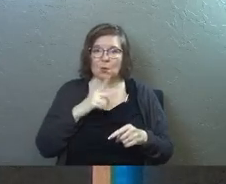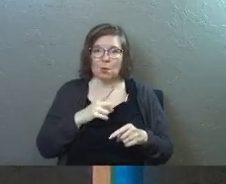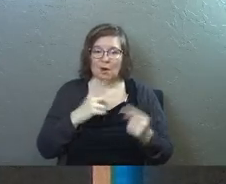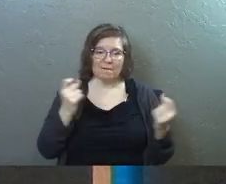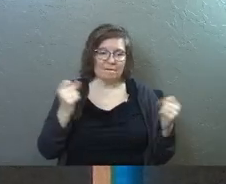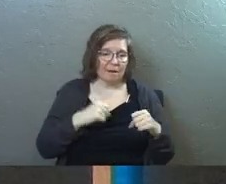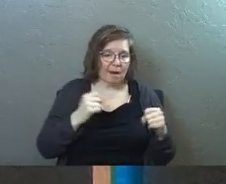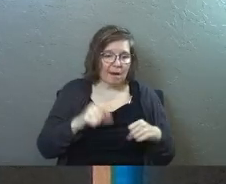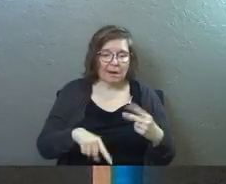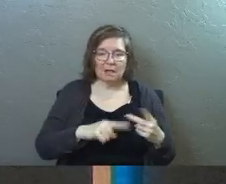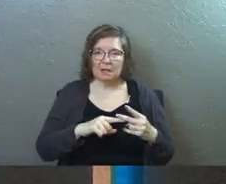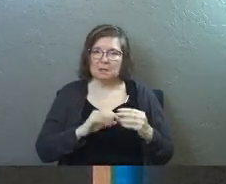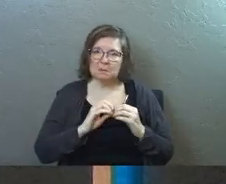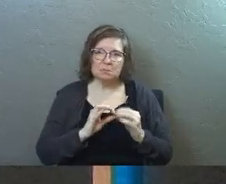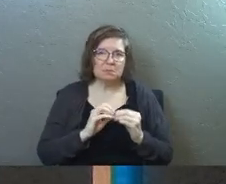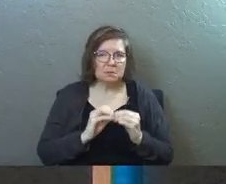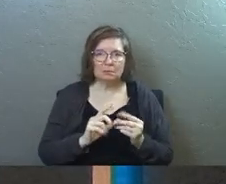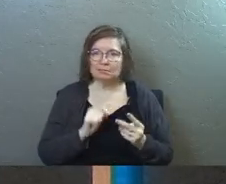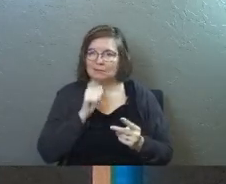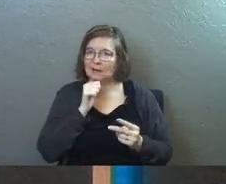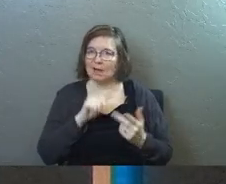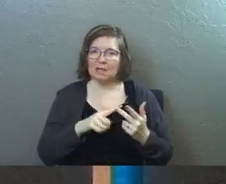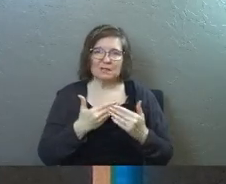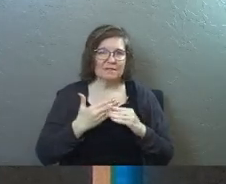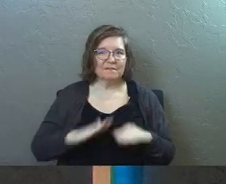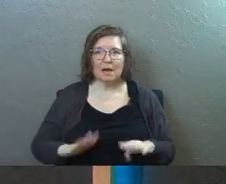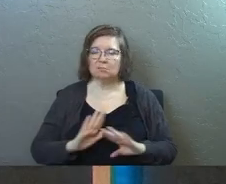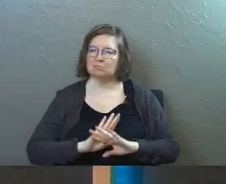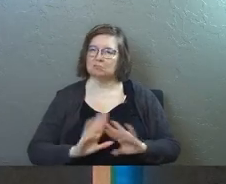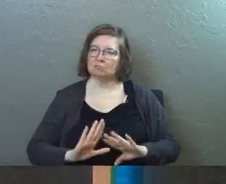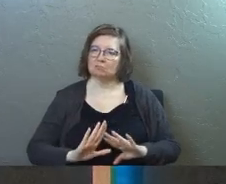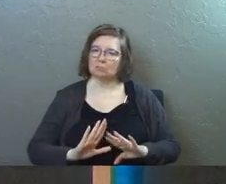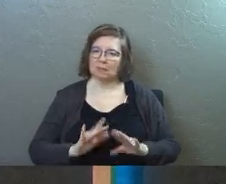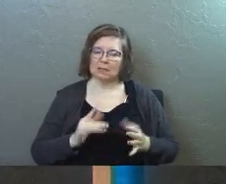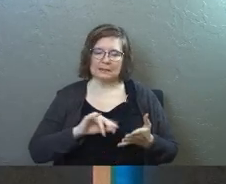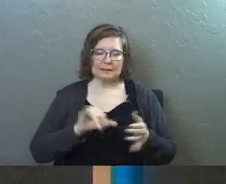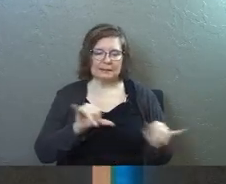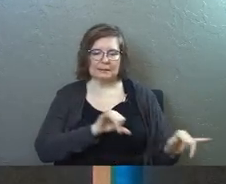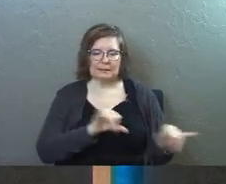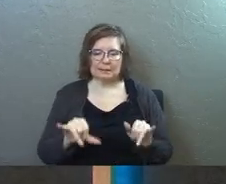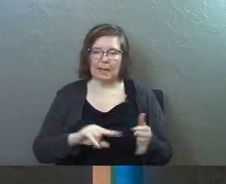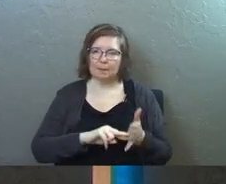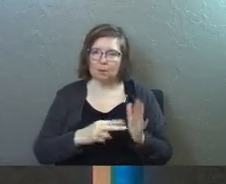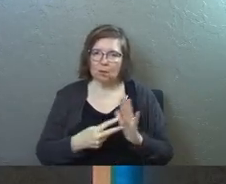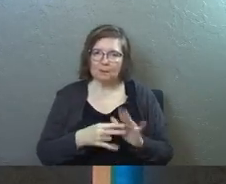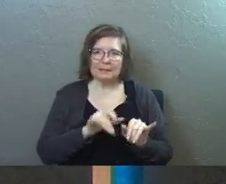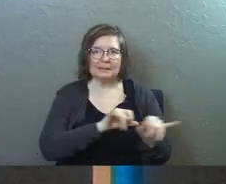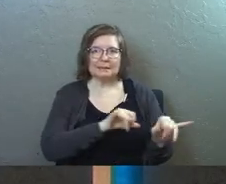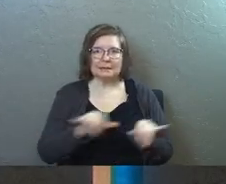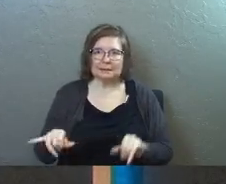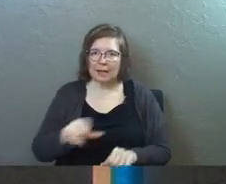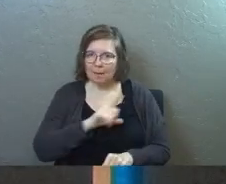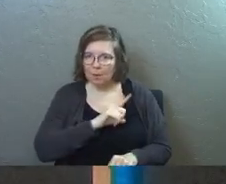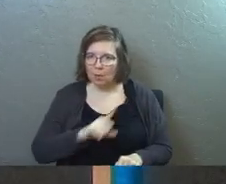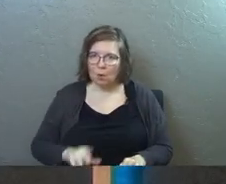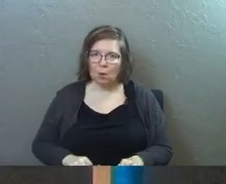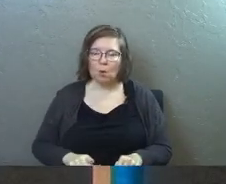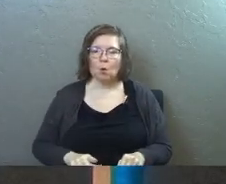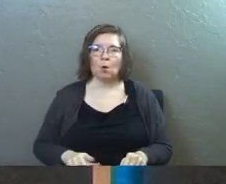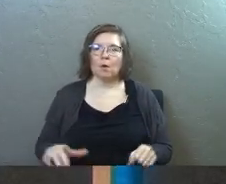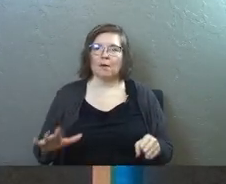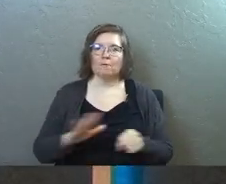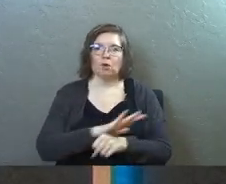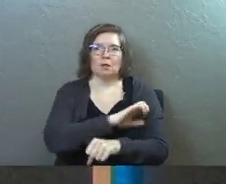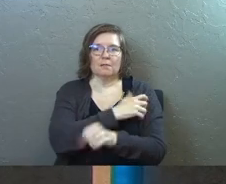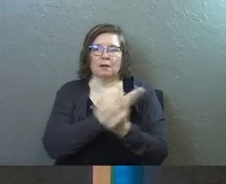weren't fighting. They weren't bickering. They weren't divisive. They all had the same purpose. They all had the same Lord. The air was